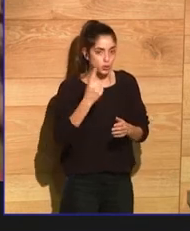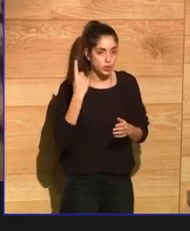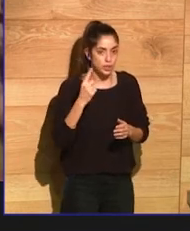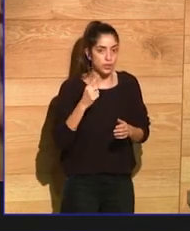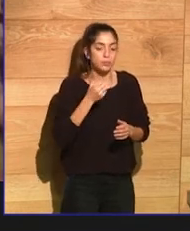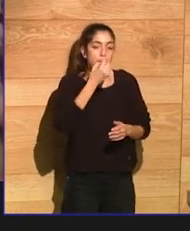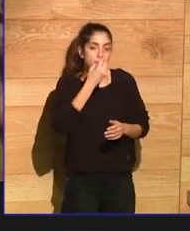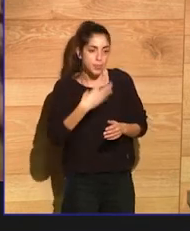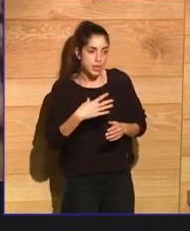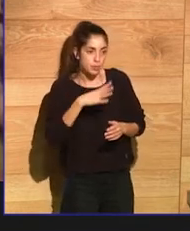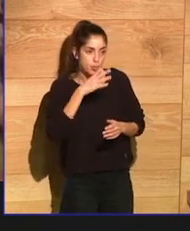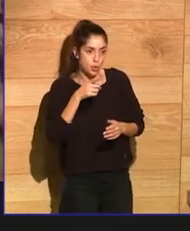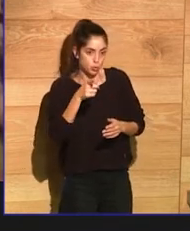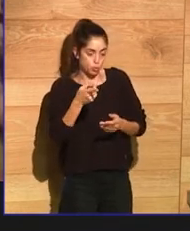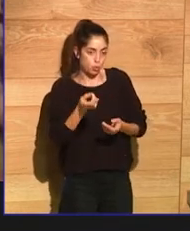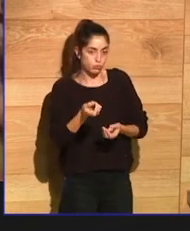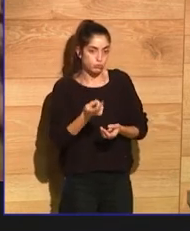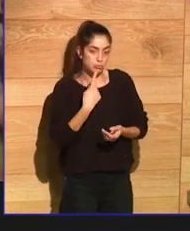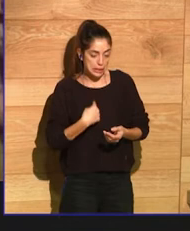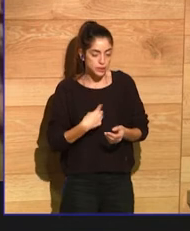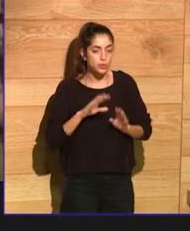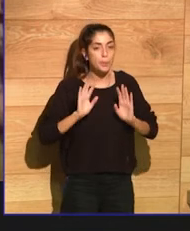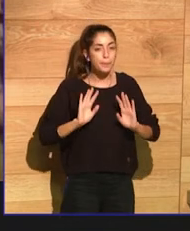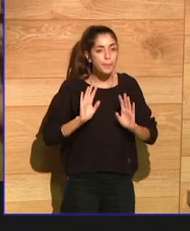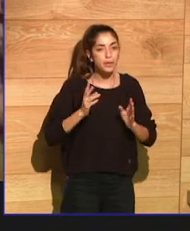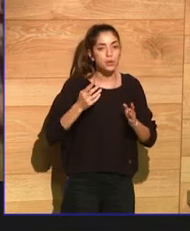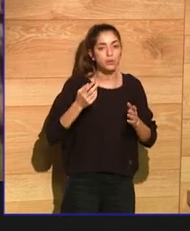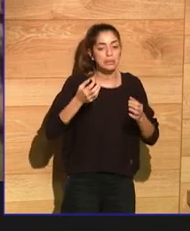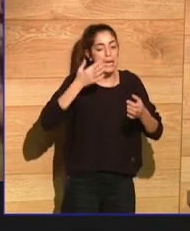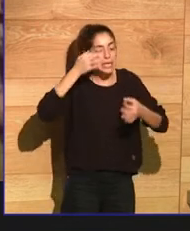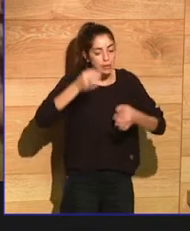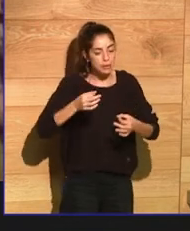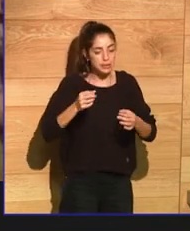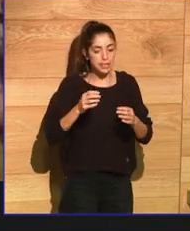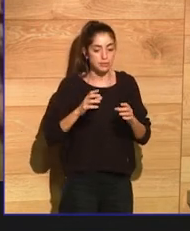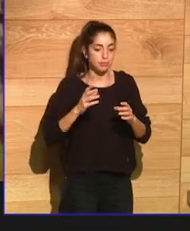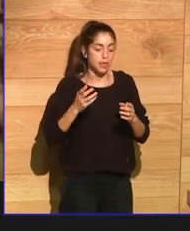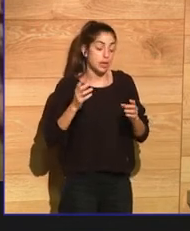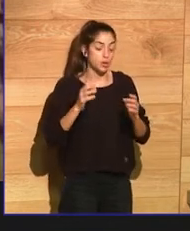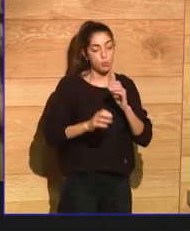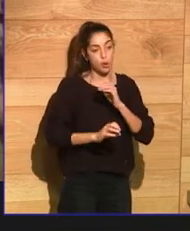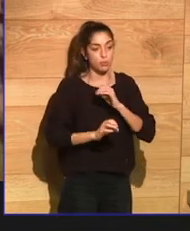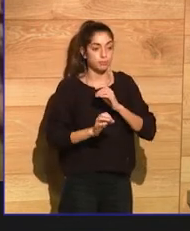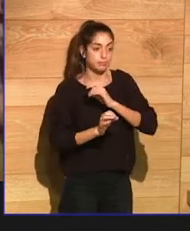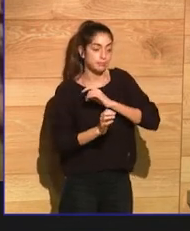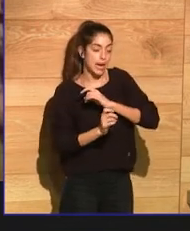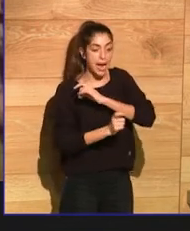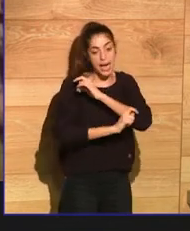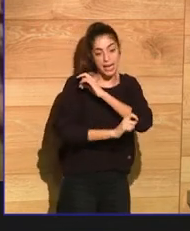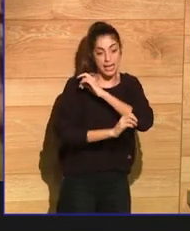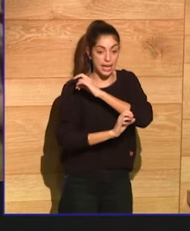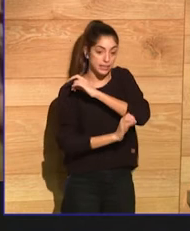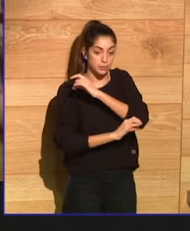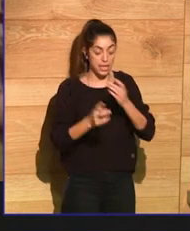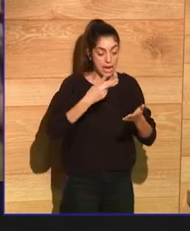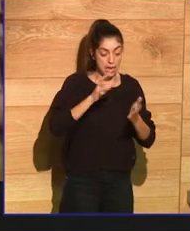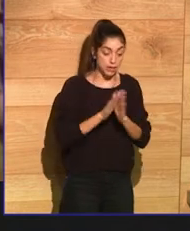That reading is a solitary activity. And so when a writer writes, I think a writer should write about